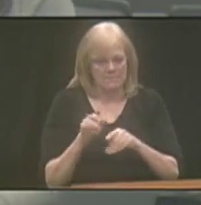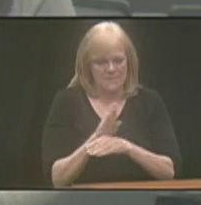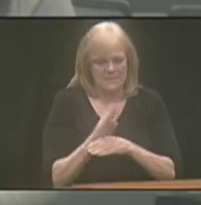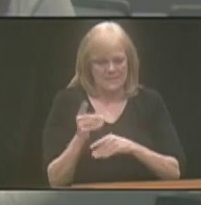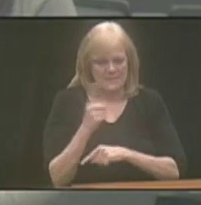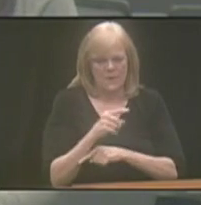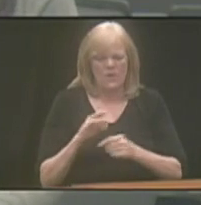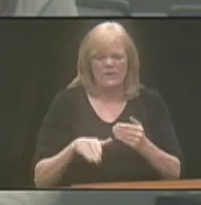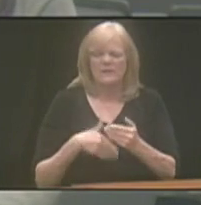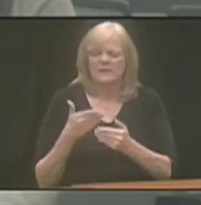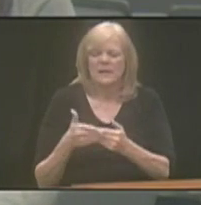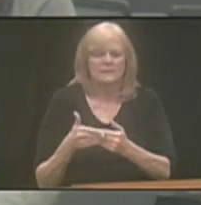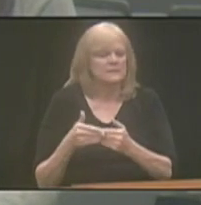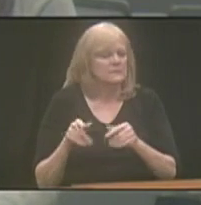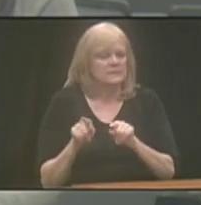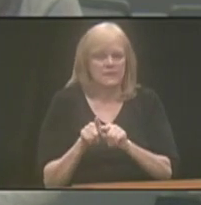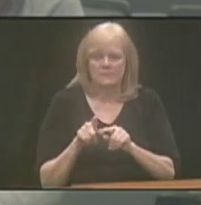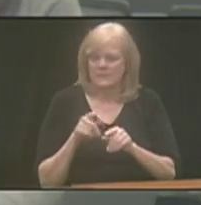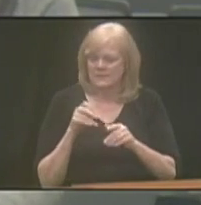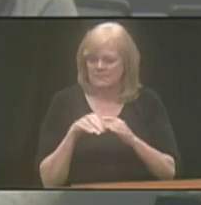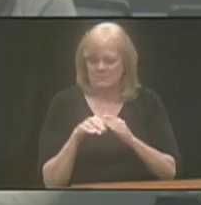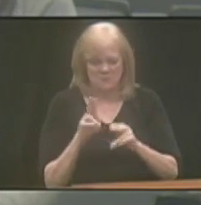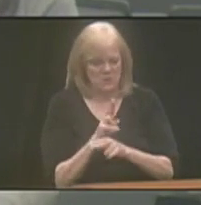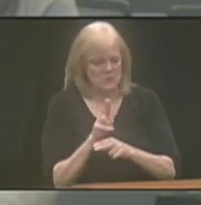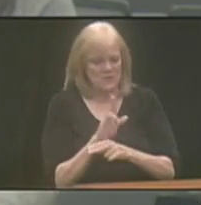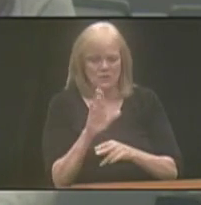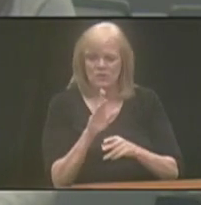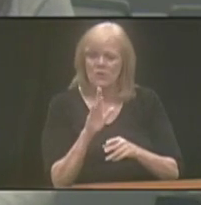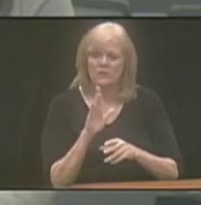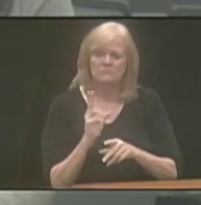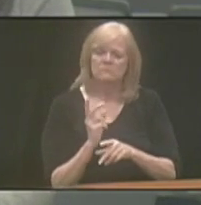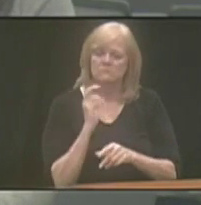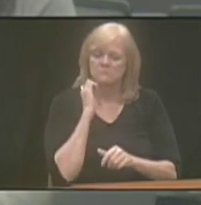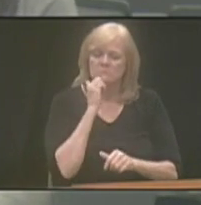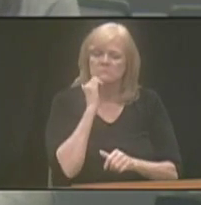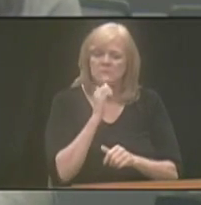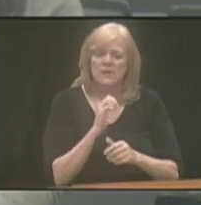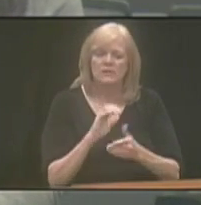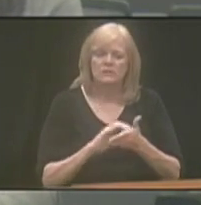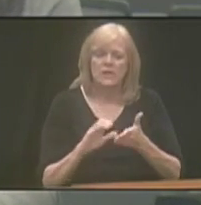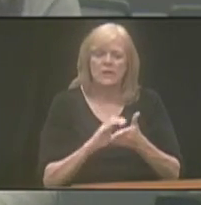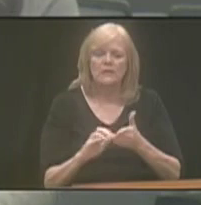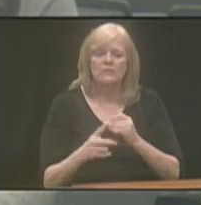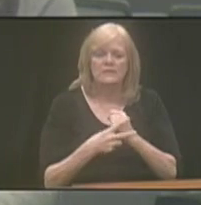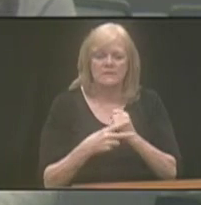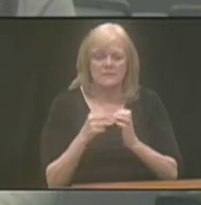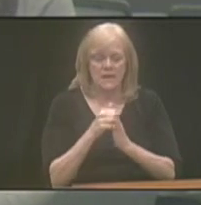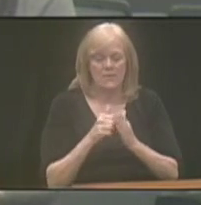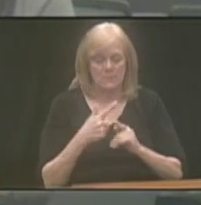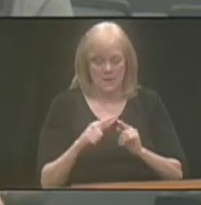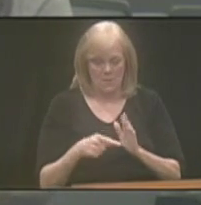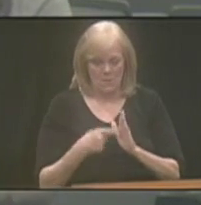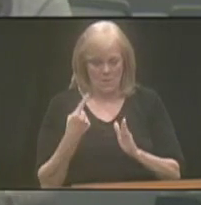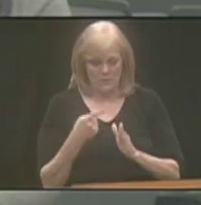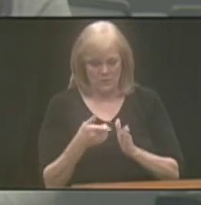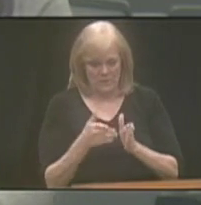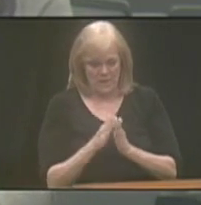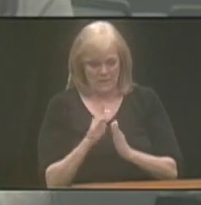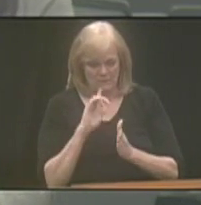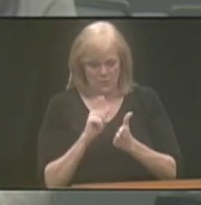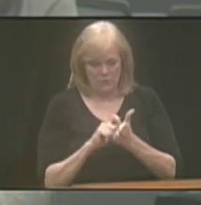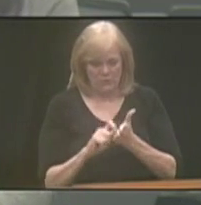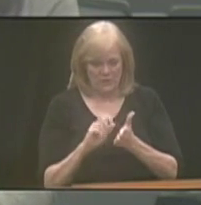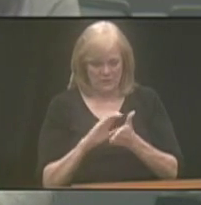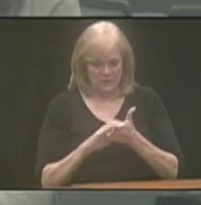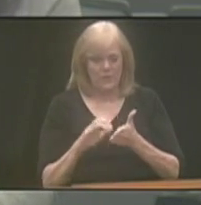day. So it's going to be like accessing your traditional checking or savings account and getting withdrawal from there. Now note that once if you're asking for